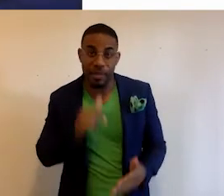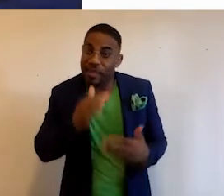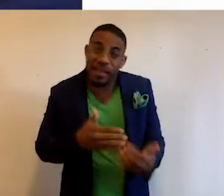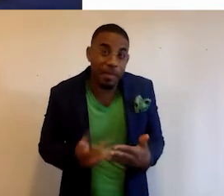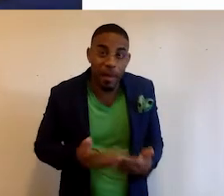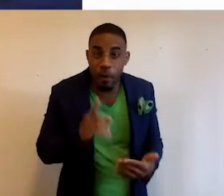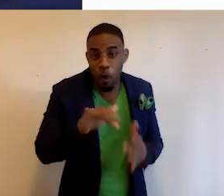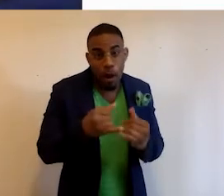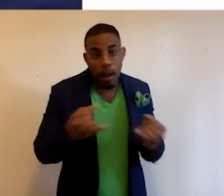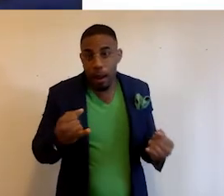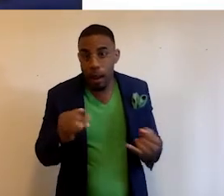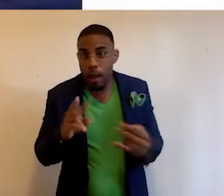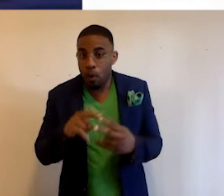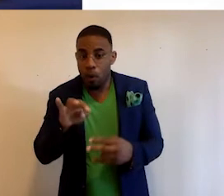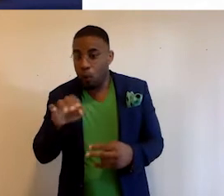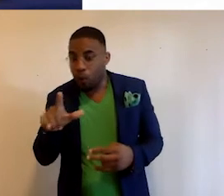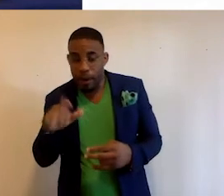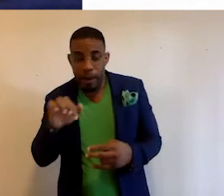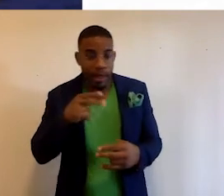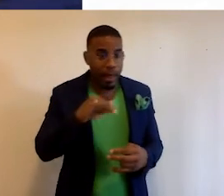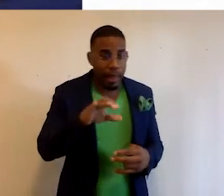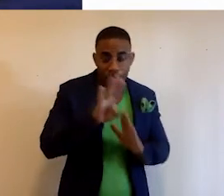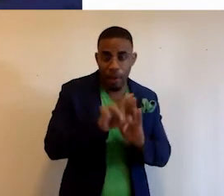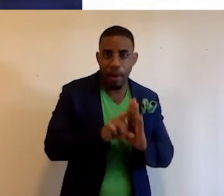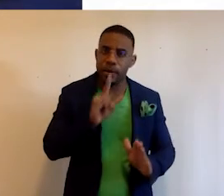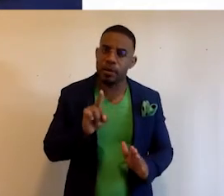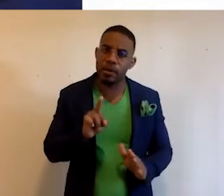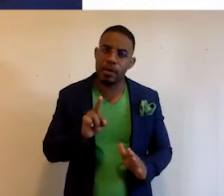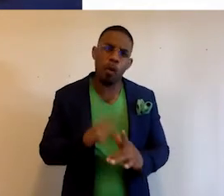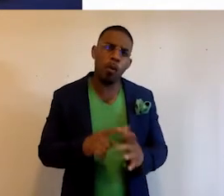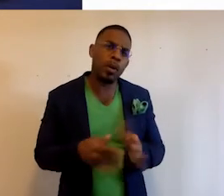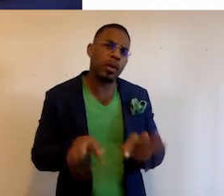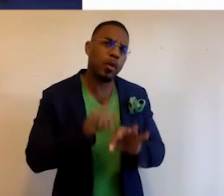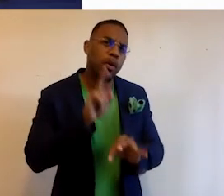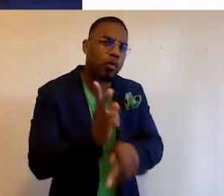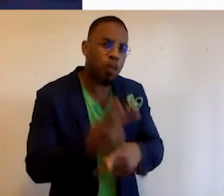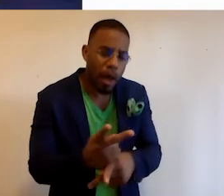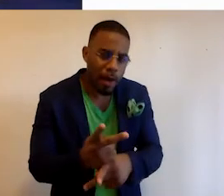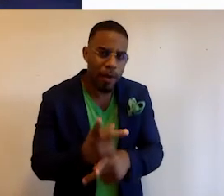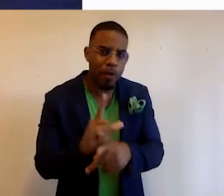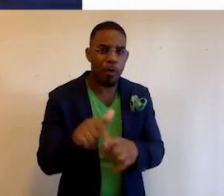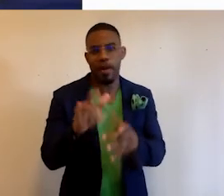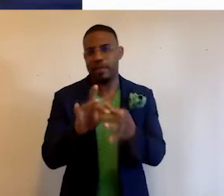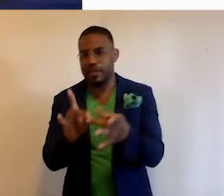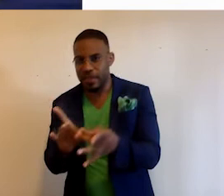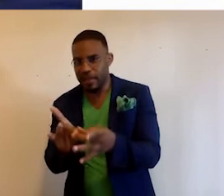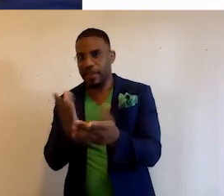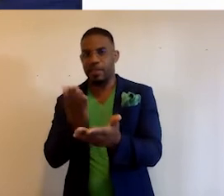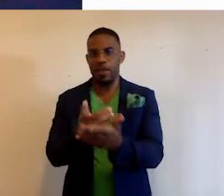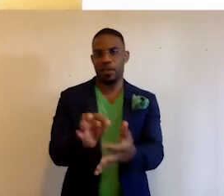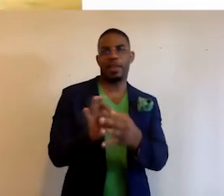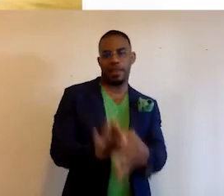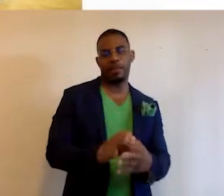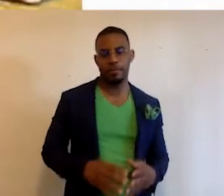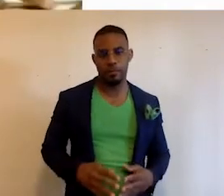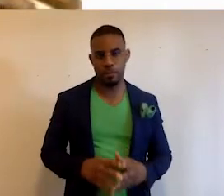matter when you're online what your racial or ethnic background is. What's important is your product, what you have to say, and the fact that you're connected.